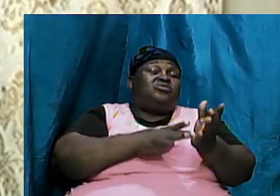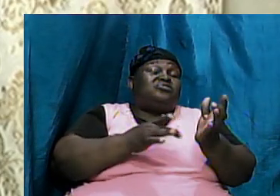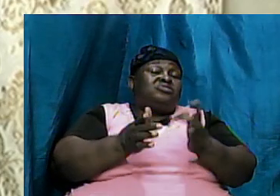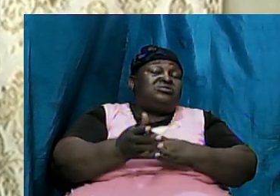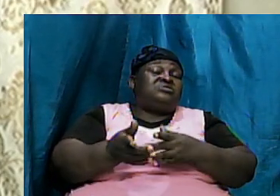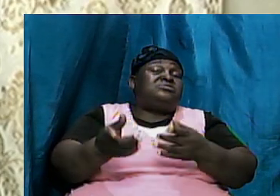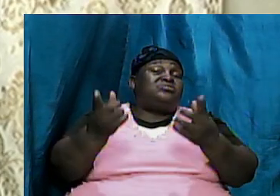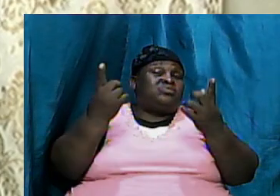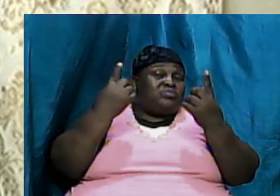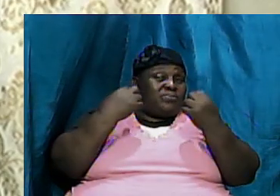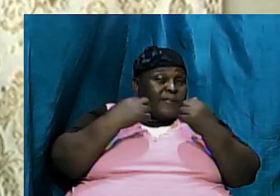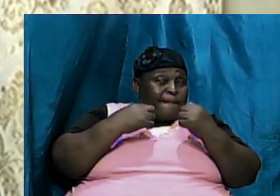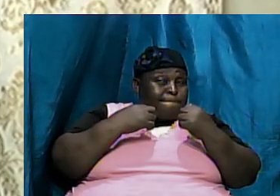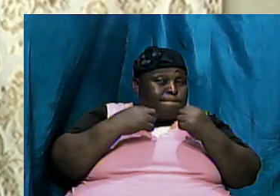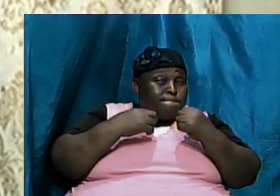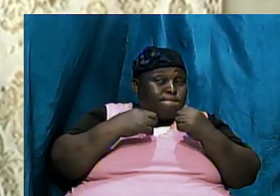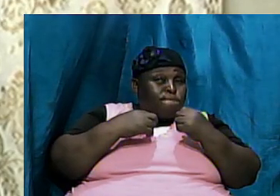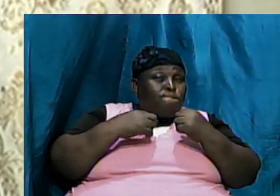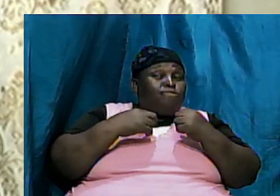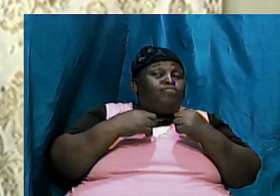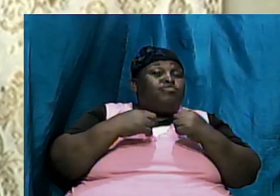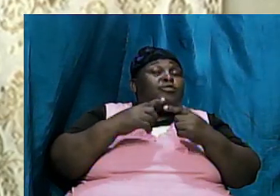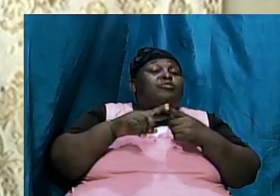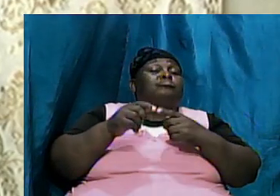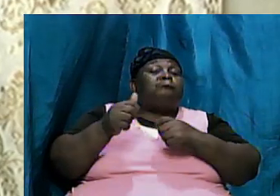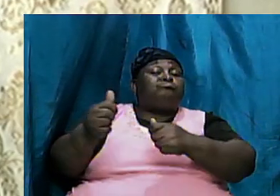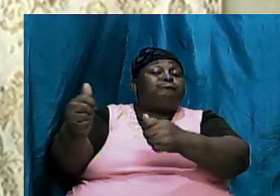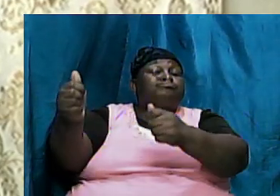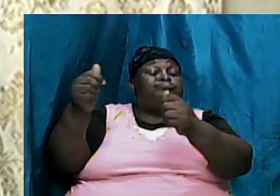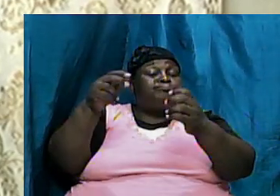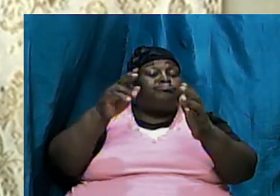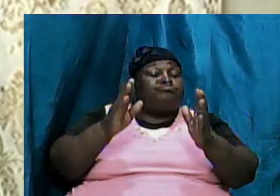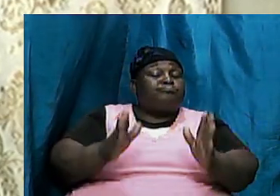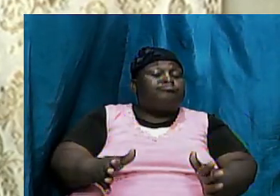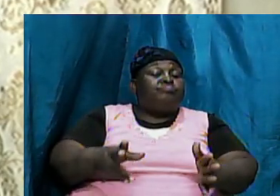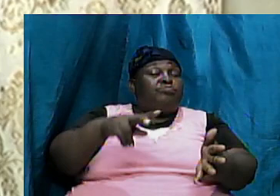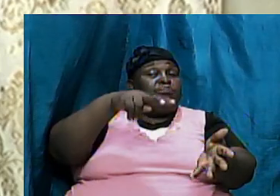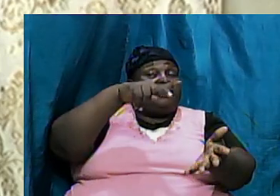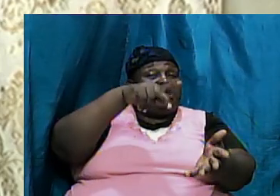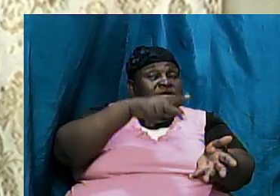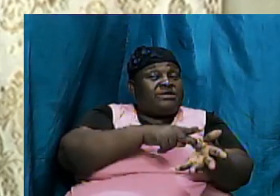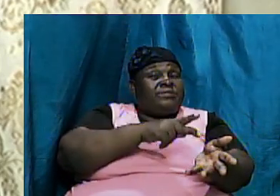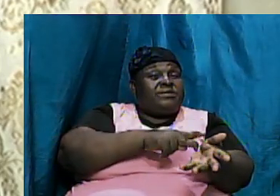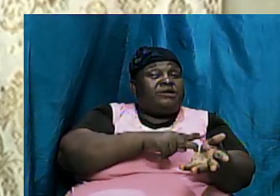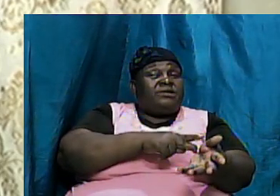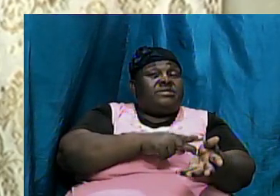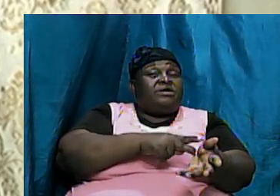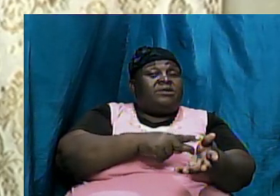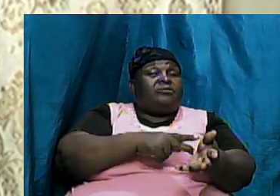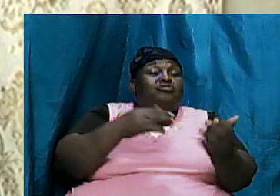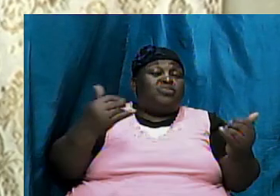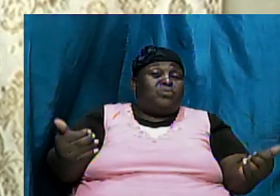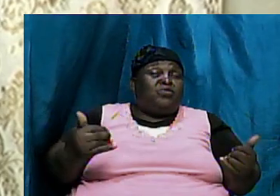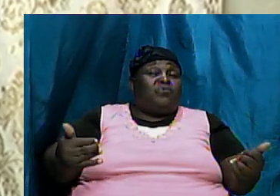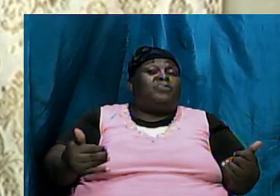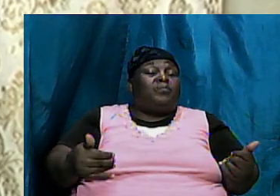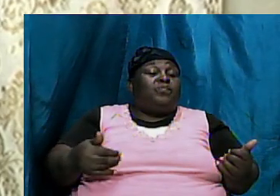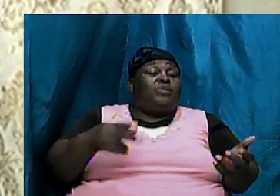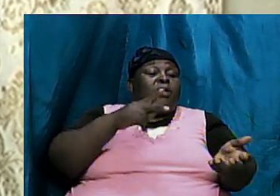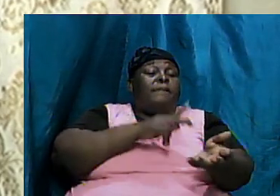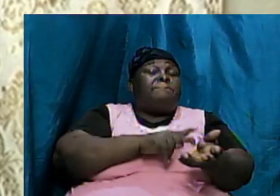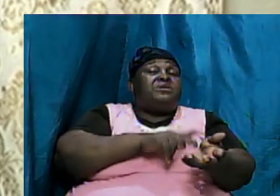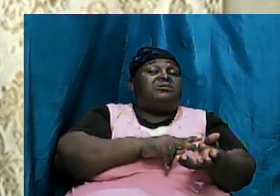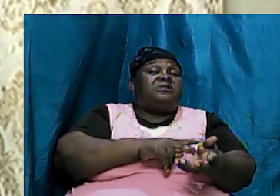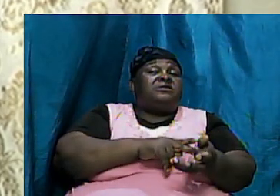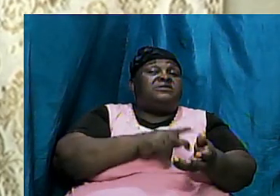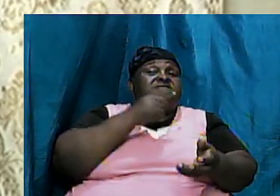sorry to the apostle Peter and he now is confirming what